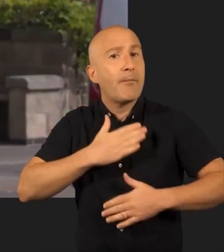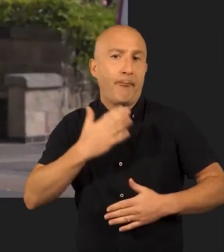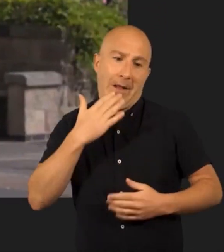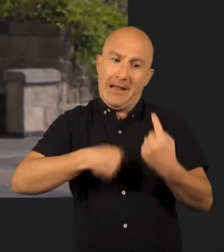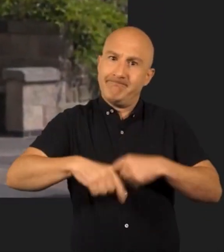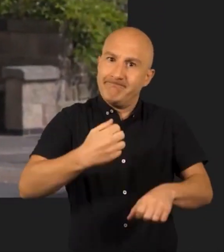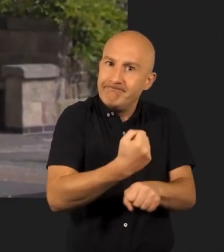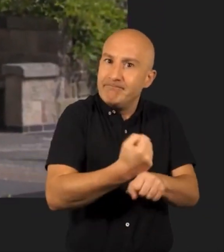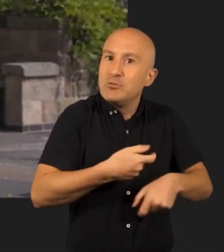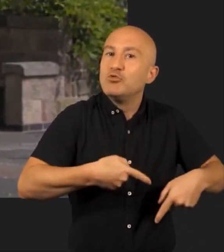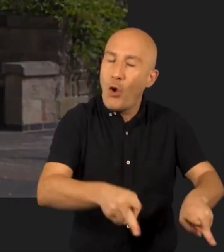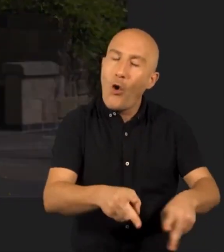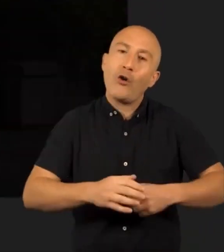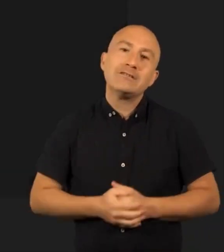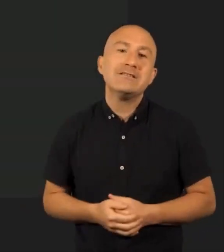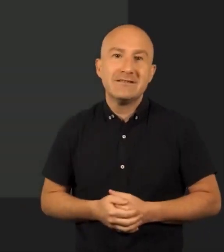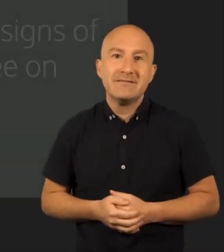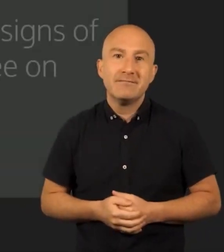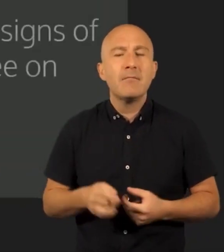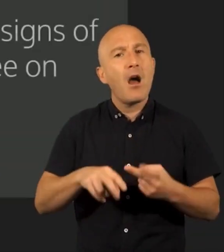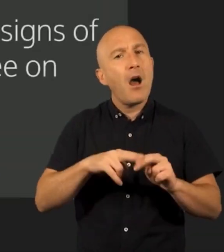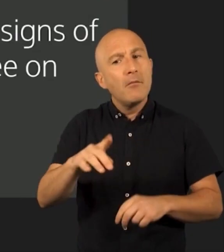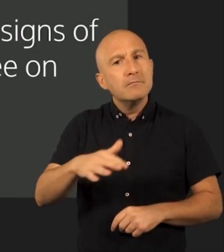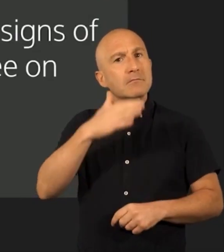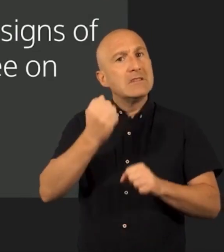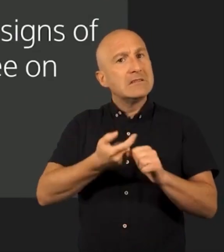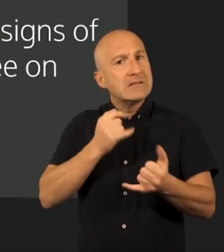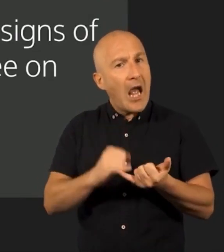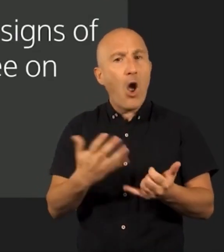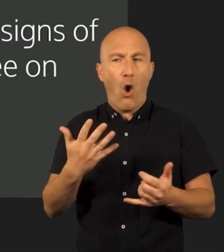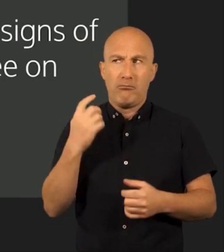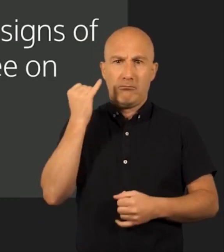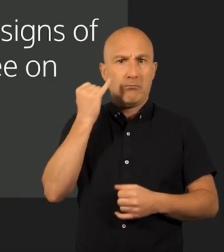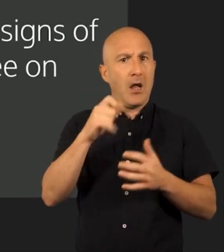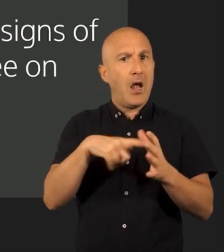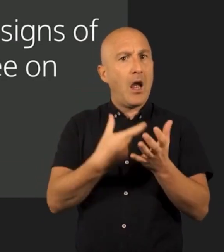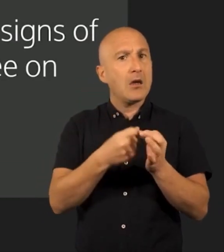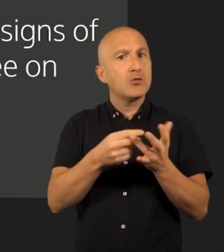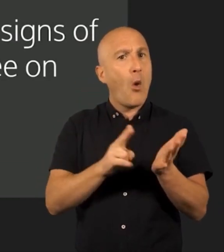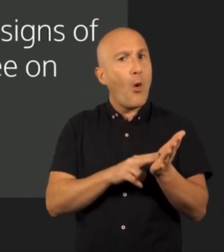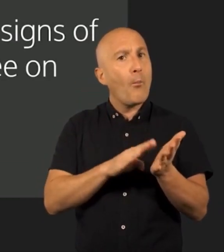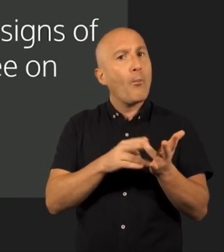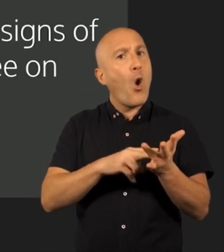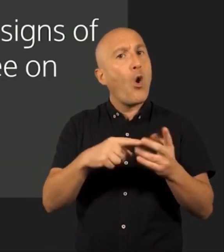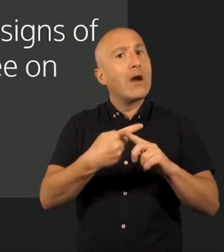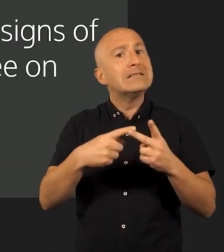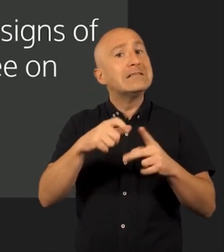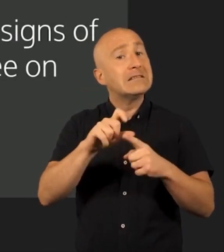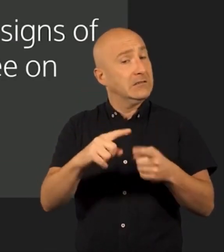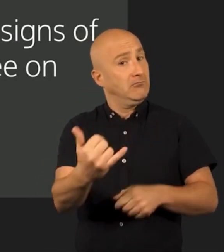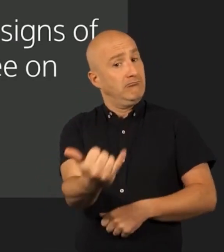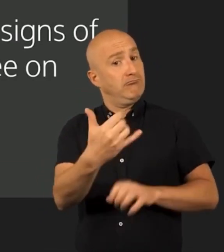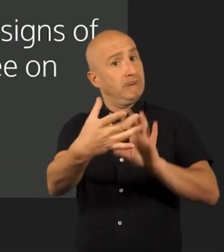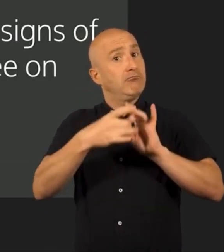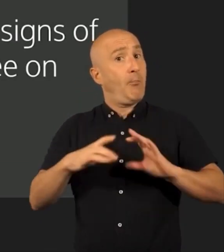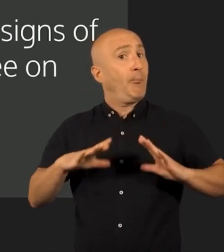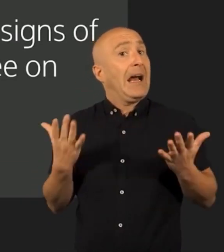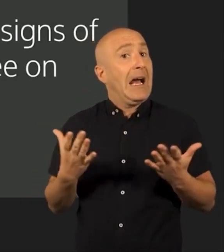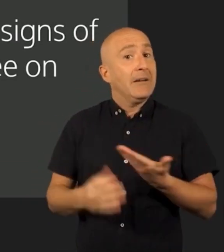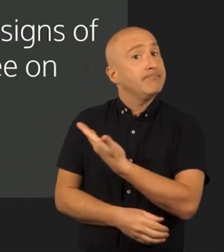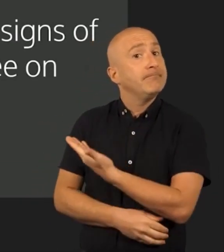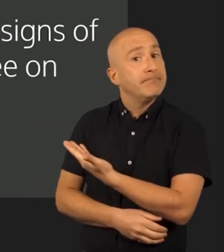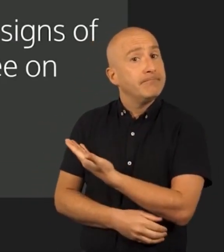for your patience whenever we're working in the road. If you smell gas or spot the signs of carbon monoxide, call us free on